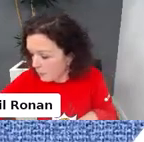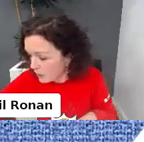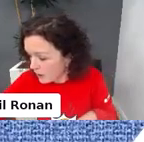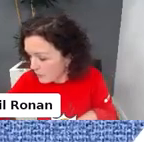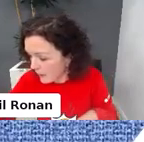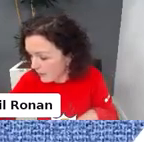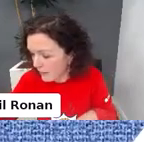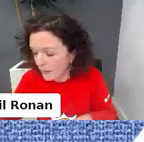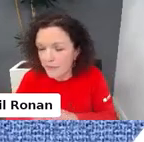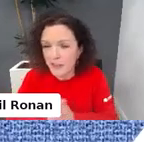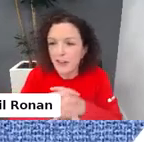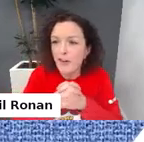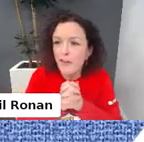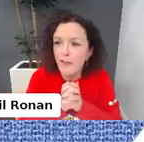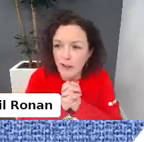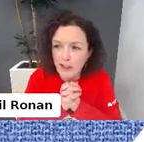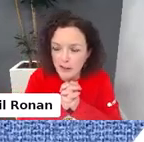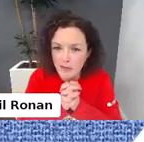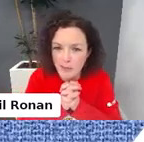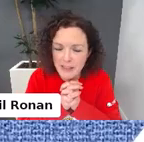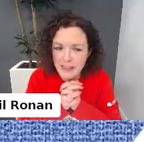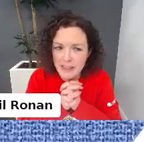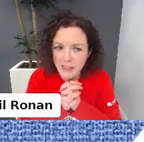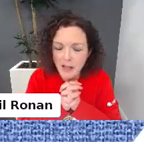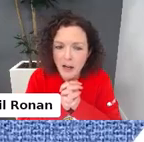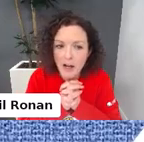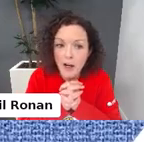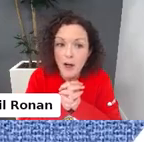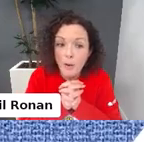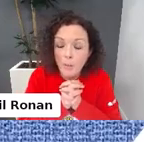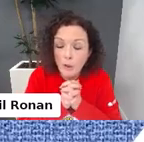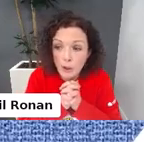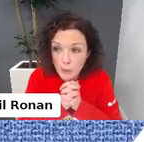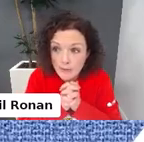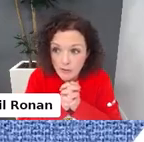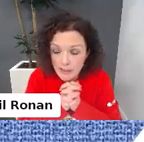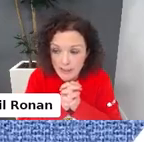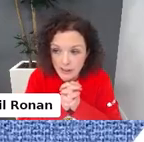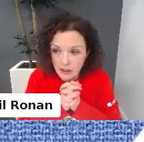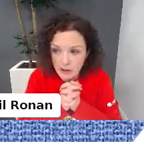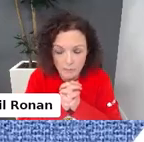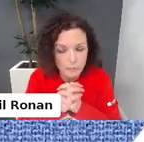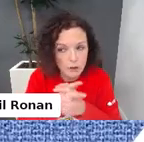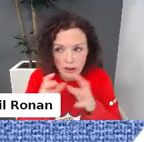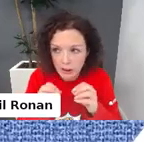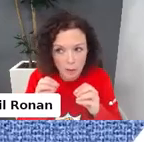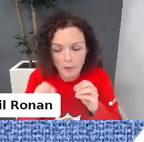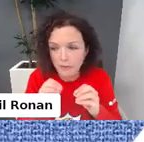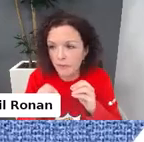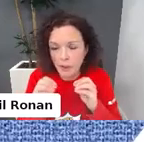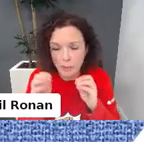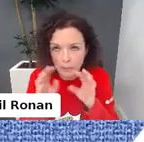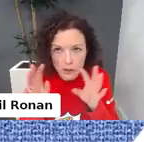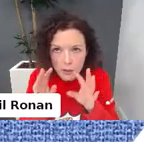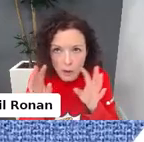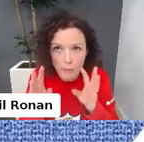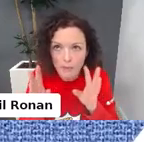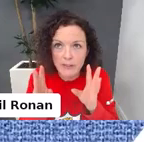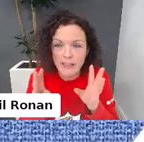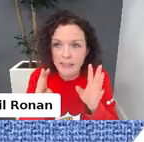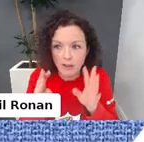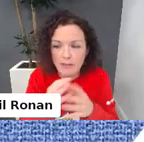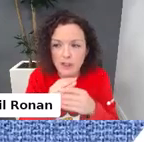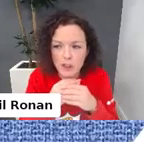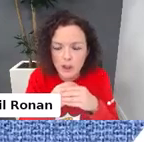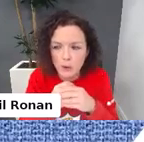let's see how much time I have left, 45 minutes. It's useful research, just a couple of just a